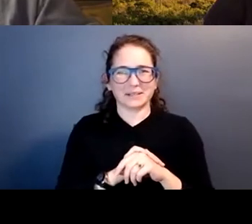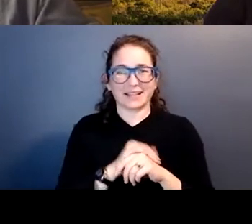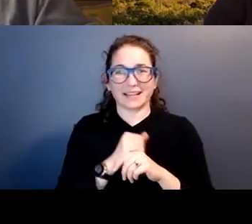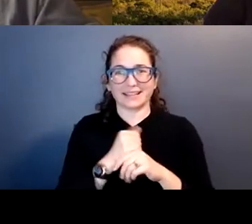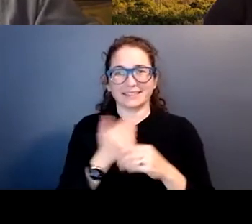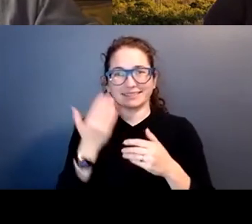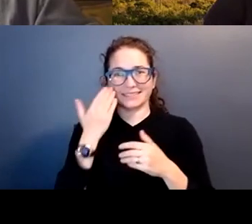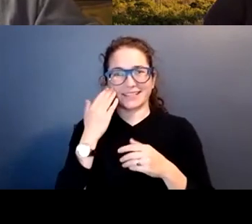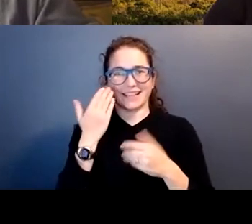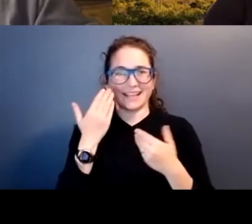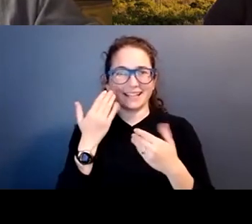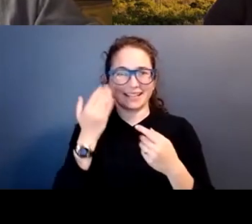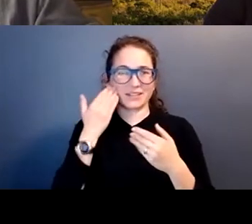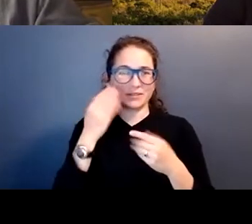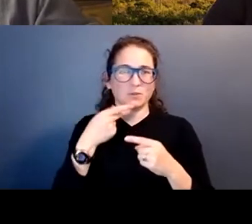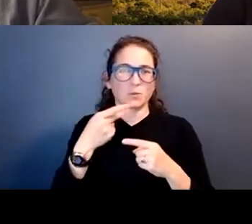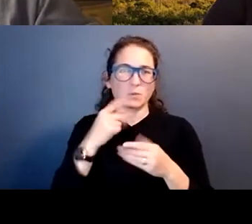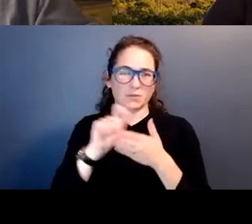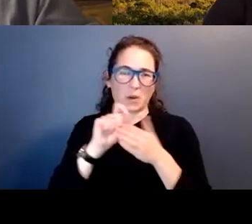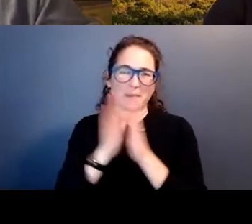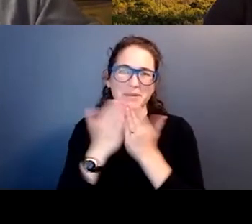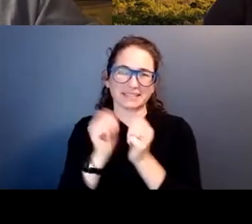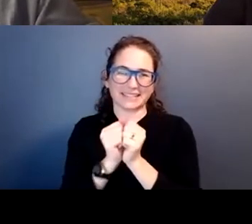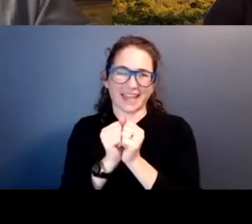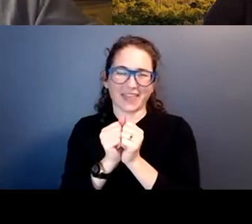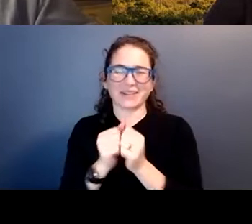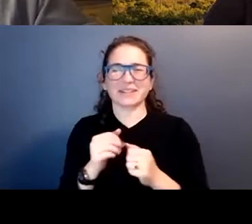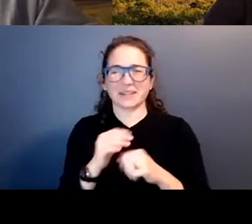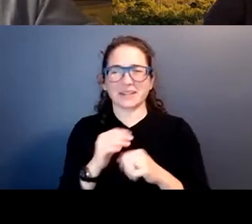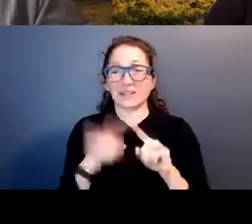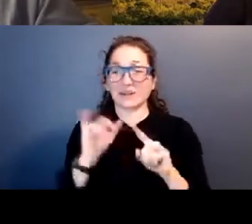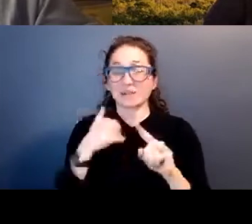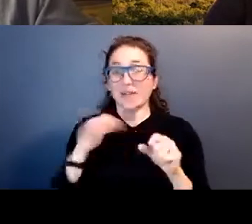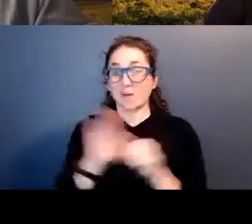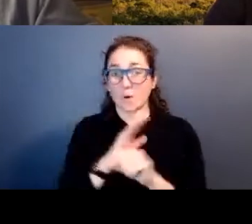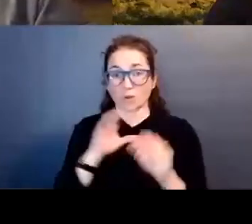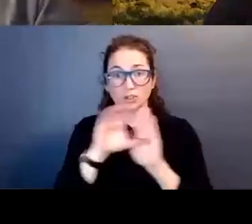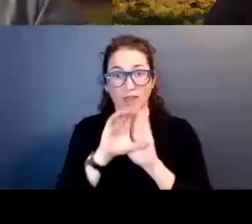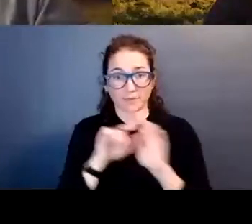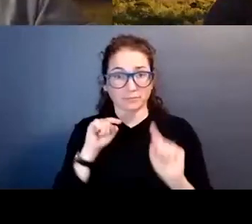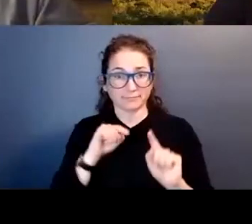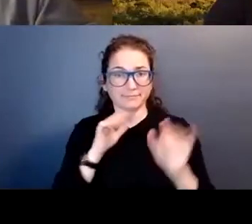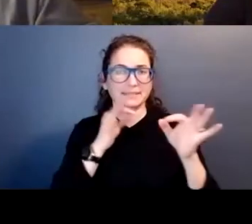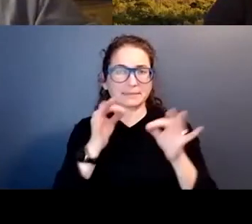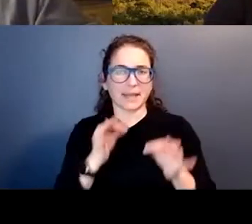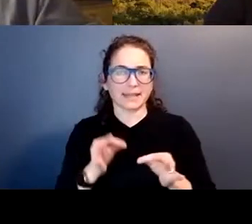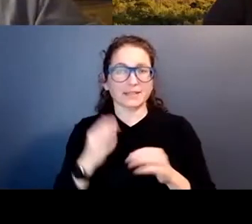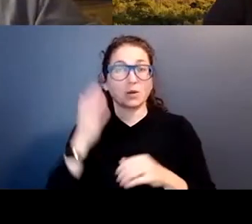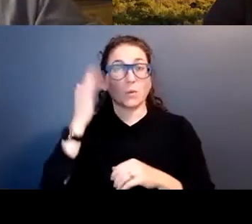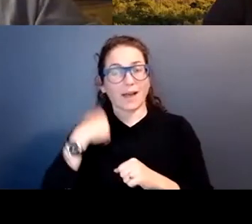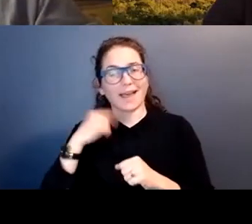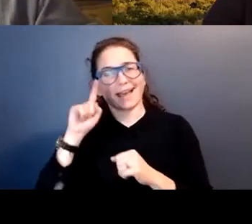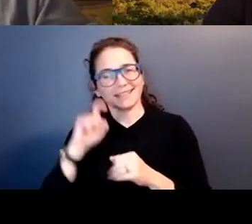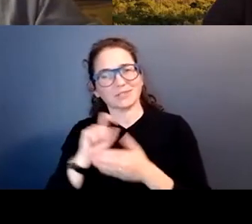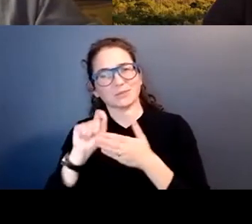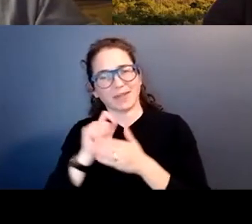going to talk about the book that we wrote together that's out that you could also get, but there's a whole chapter in why I needed to write the